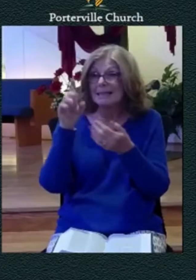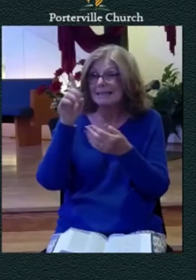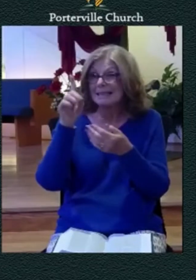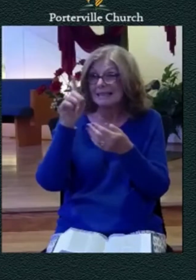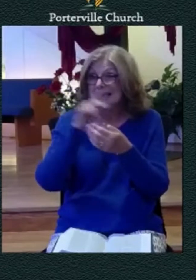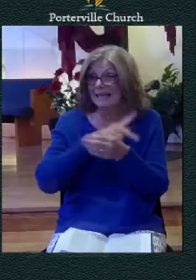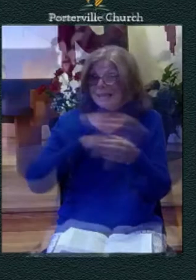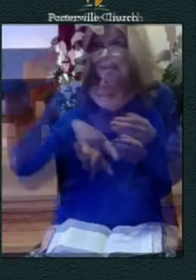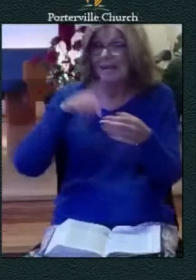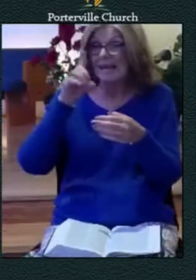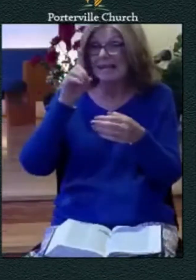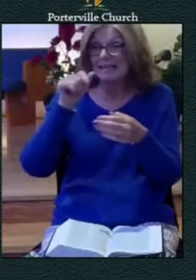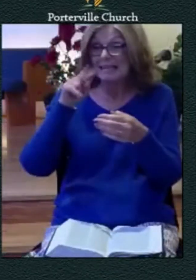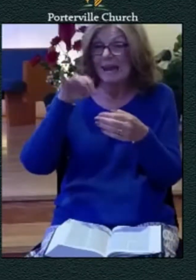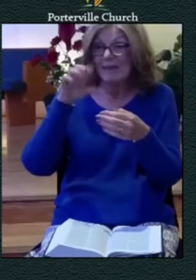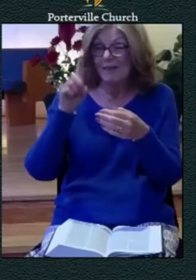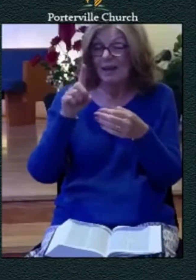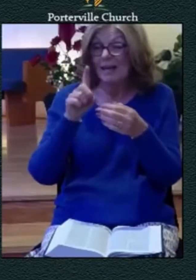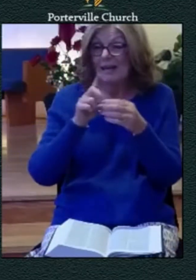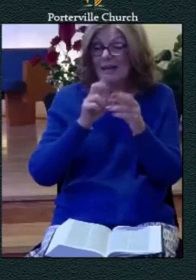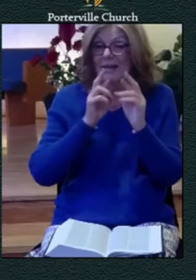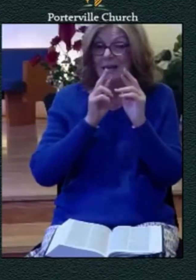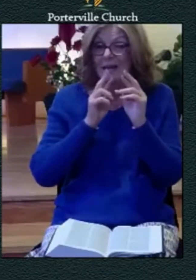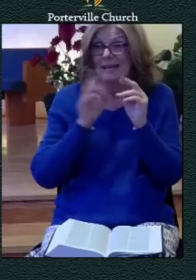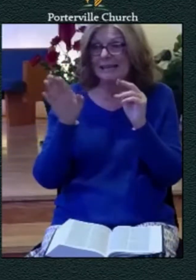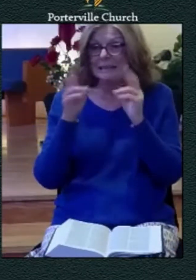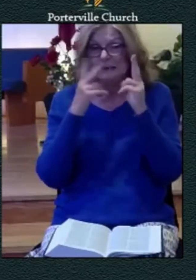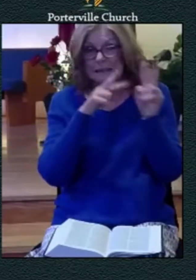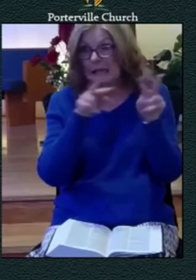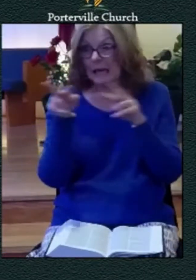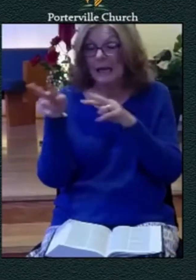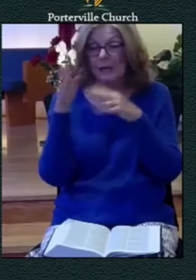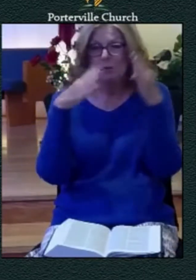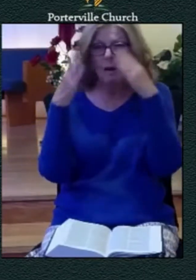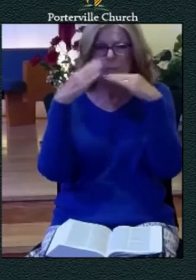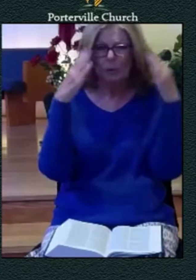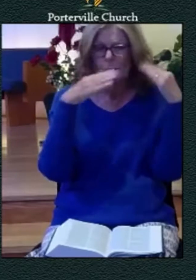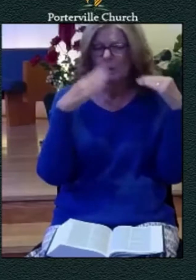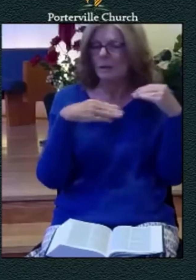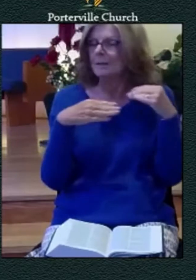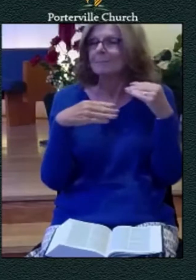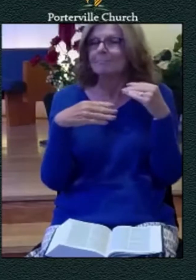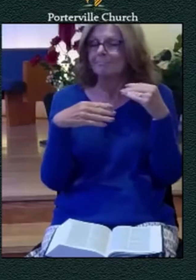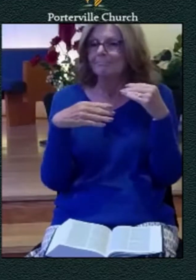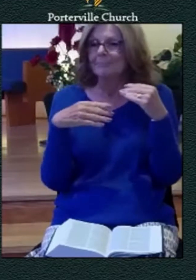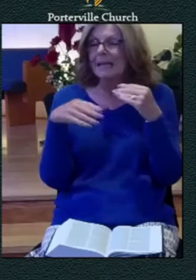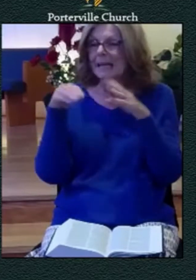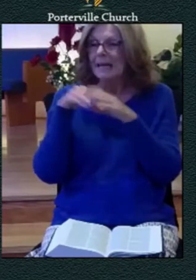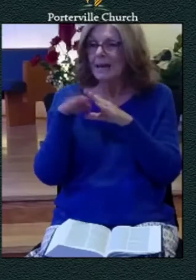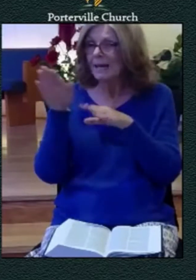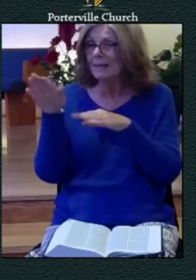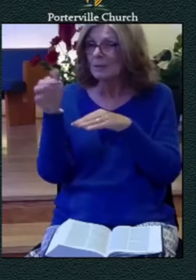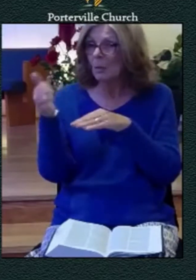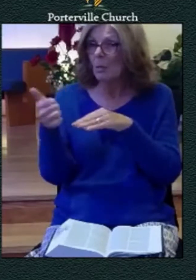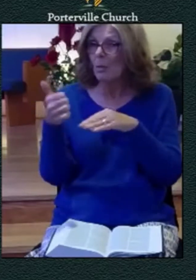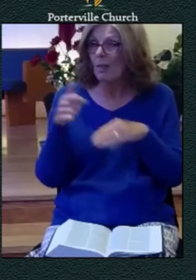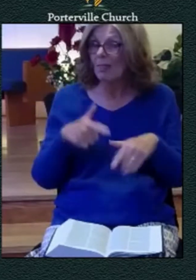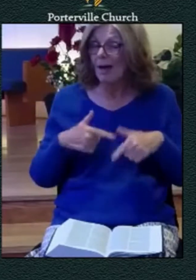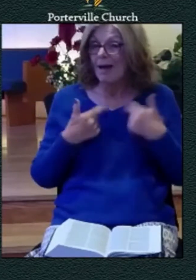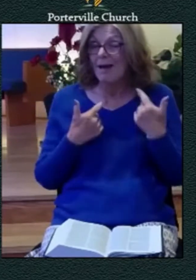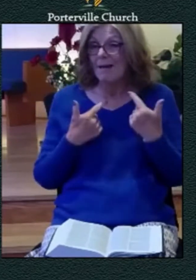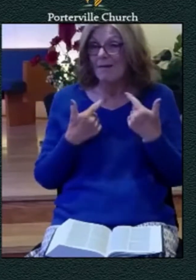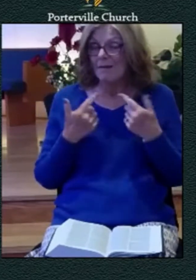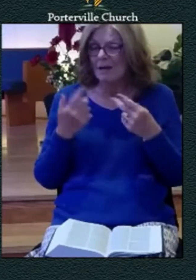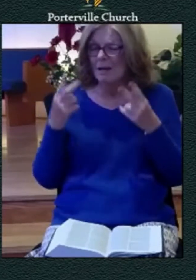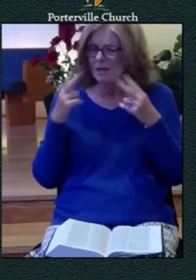life his response was that a resolve a certain determination was established